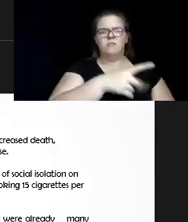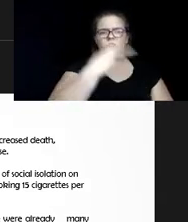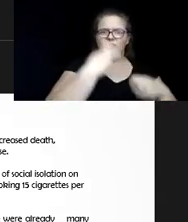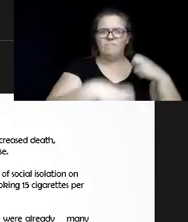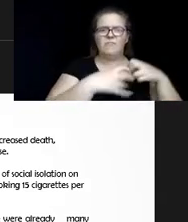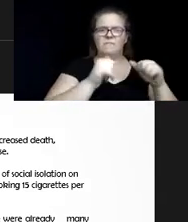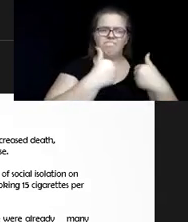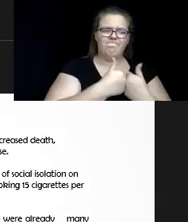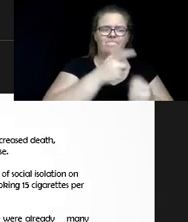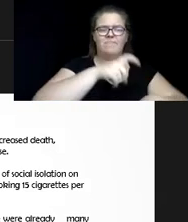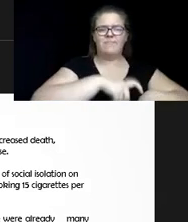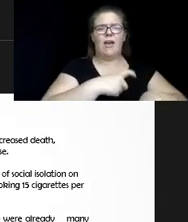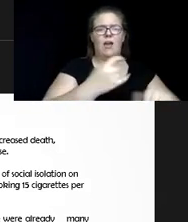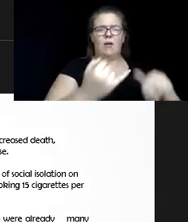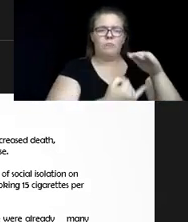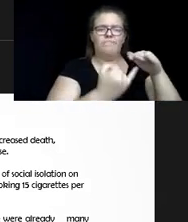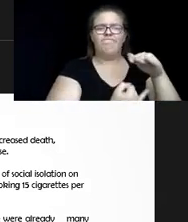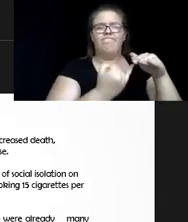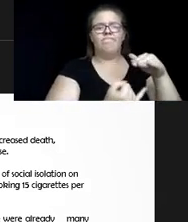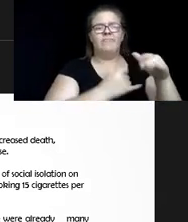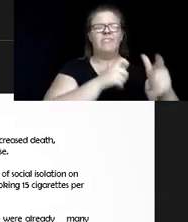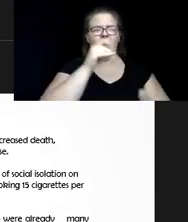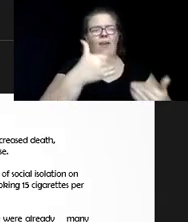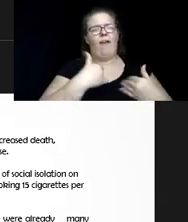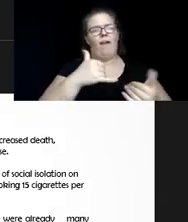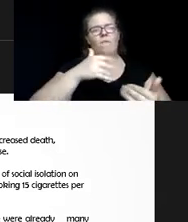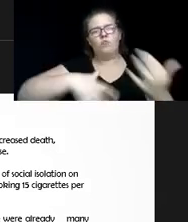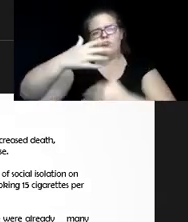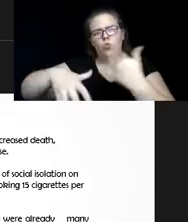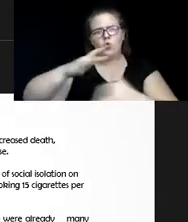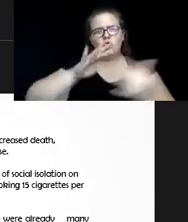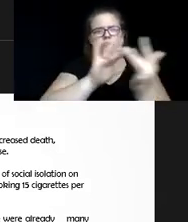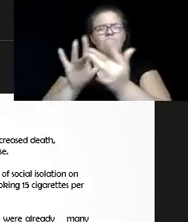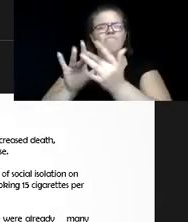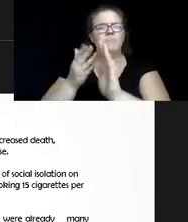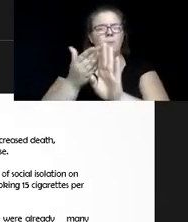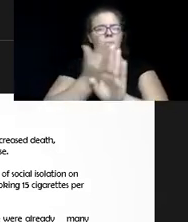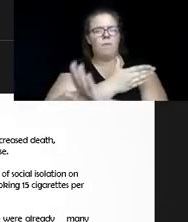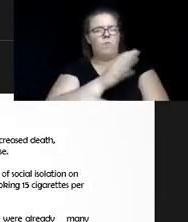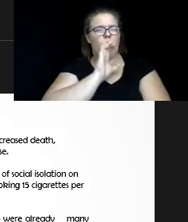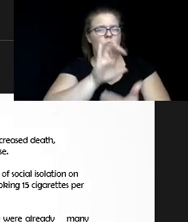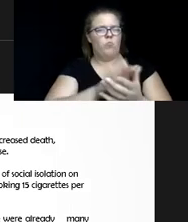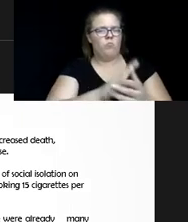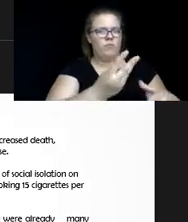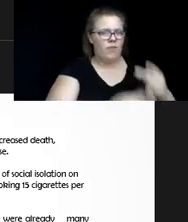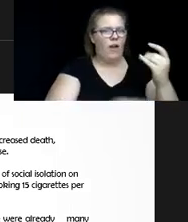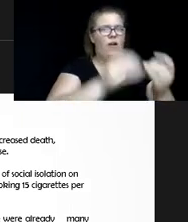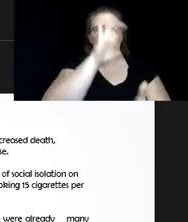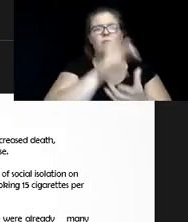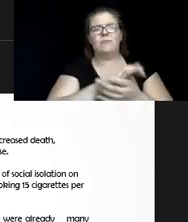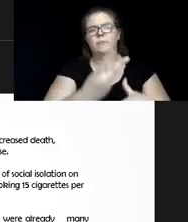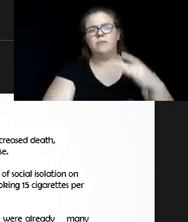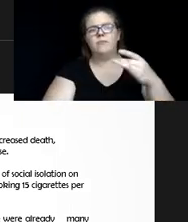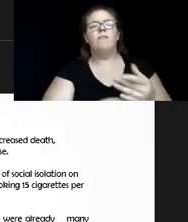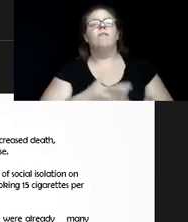didn't have the robust social contacts before the loss and females fared better. And then seniors who